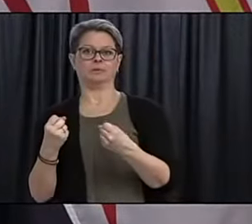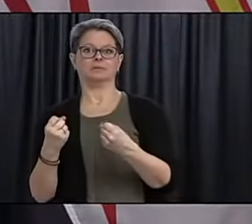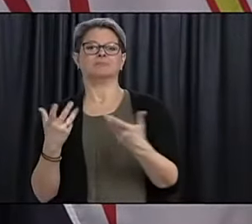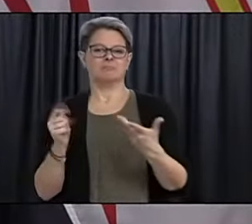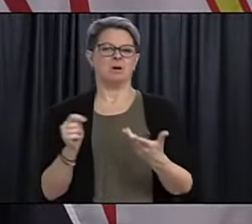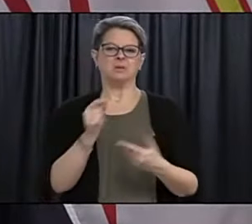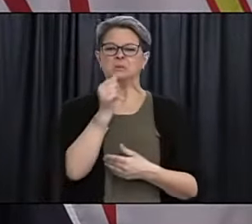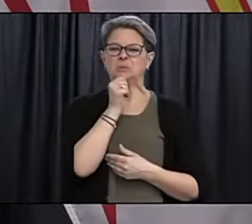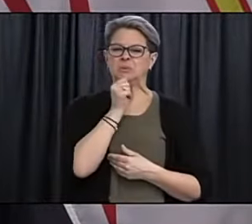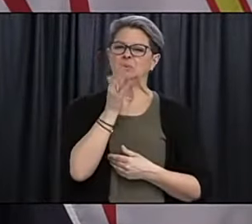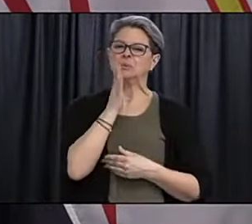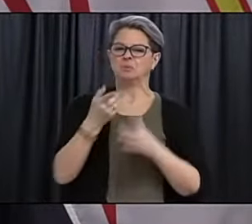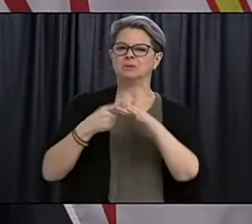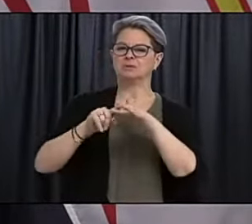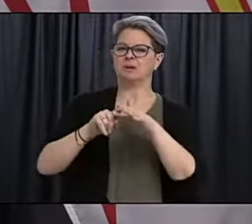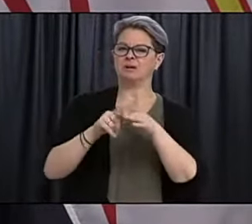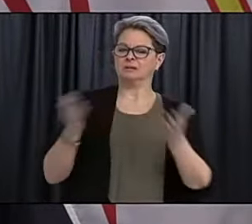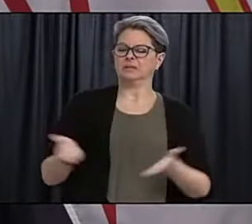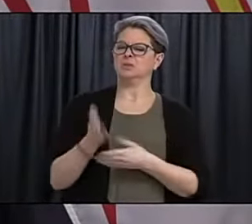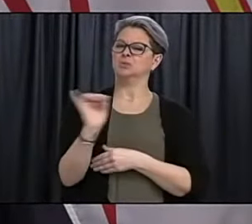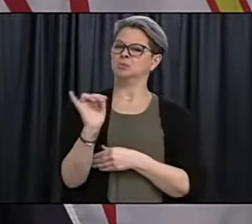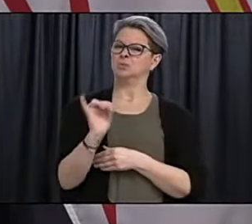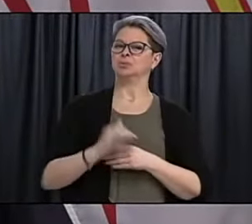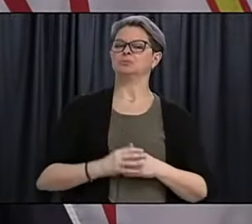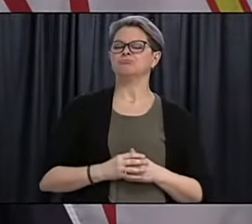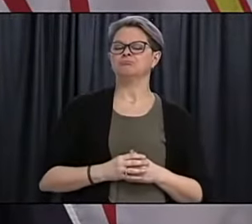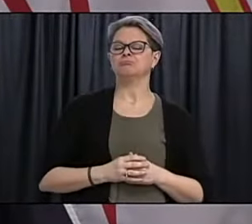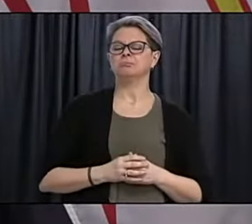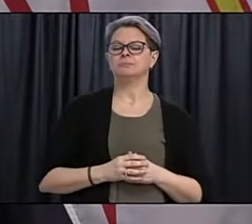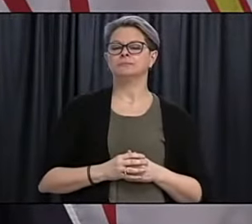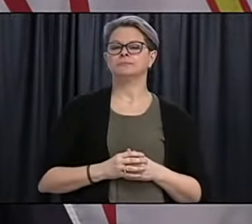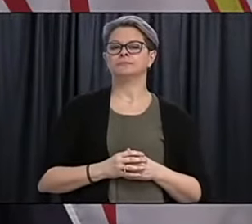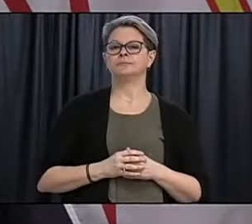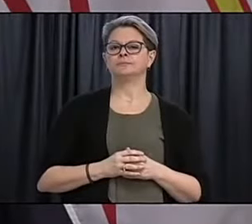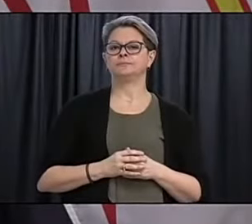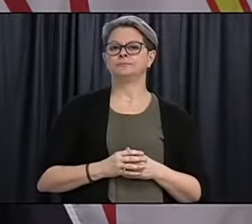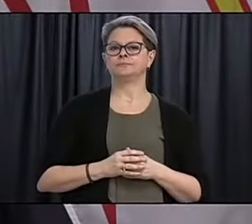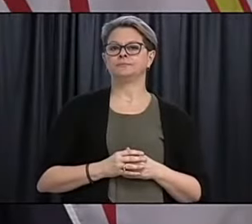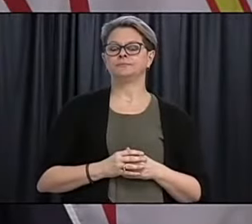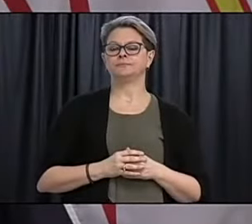the very near future as well with with regard to calling people over the age of 85.